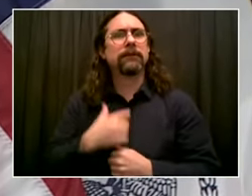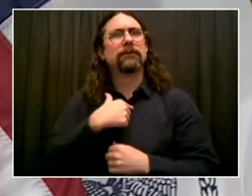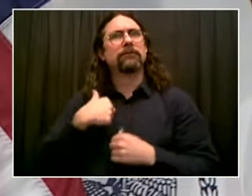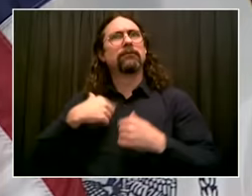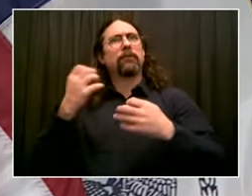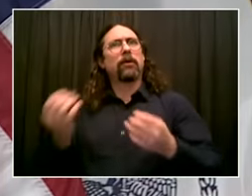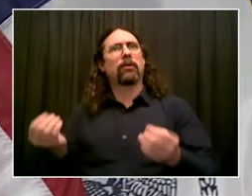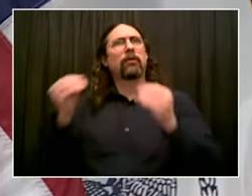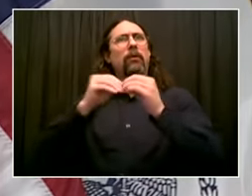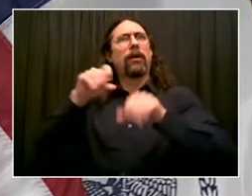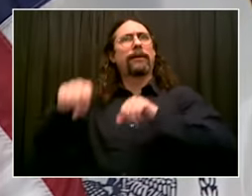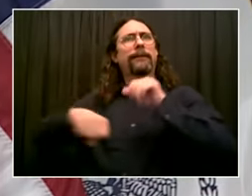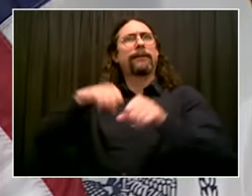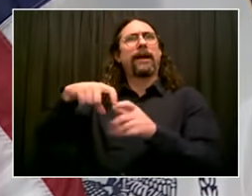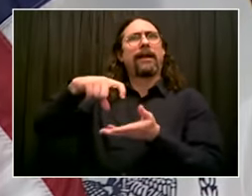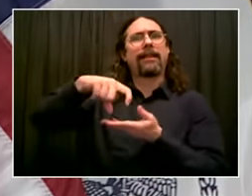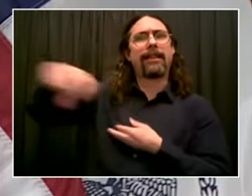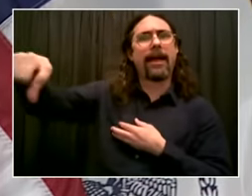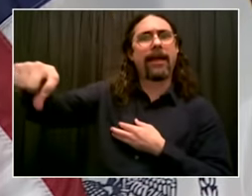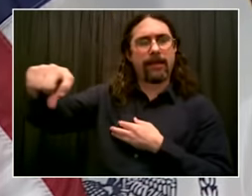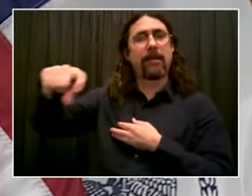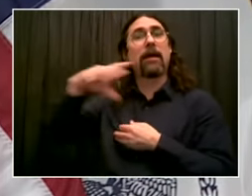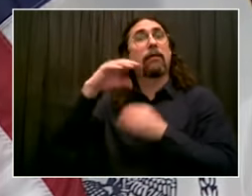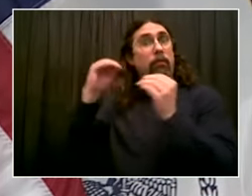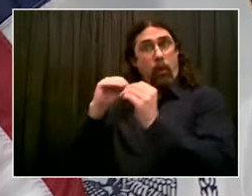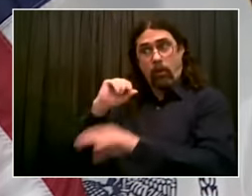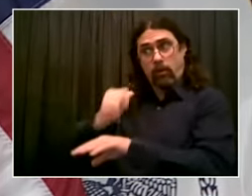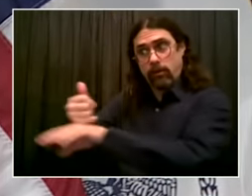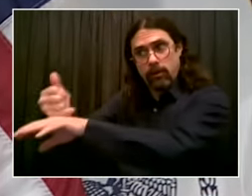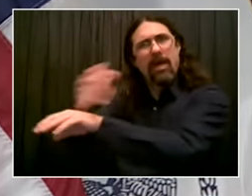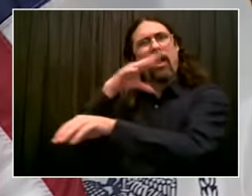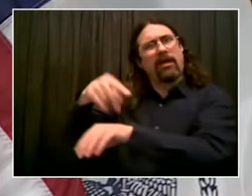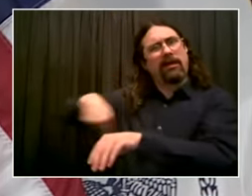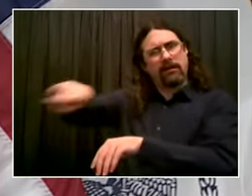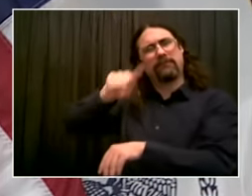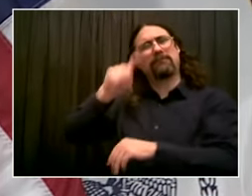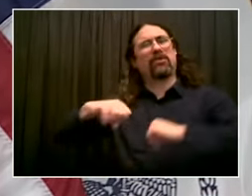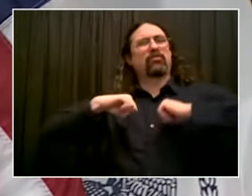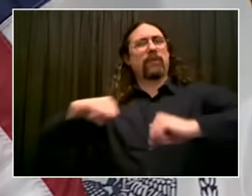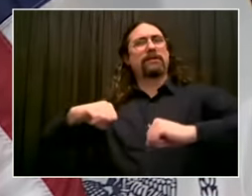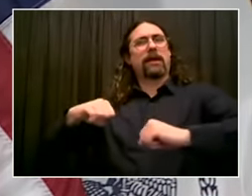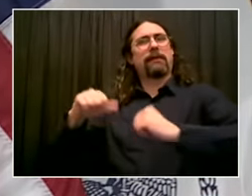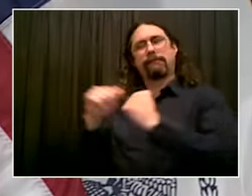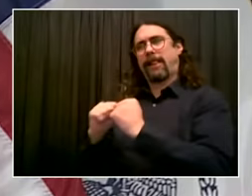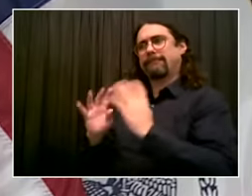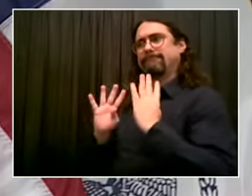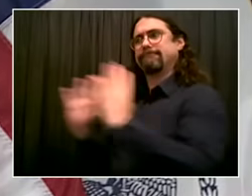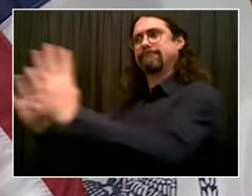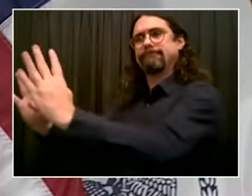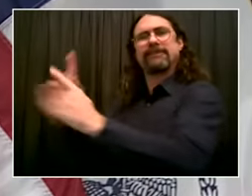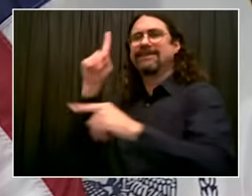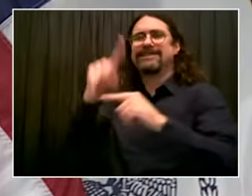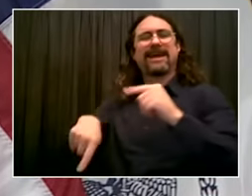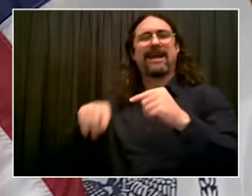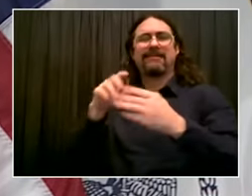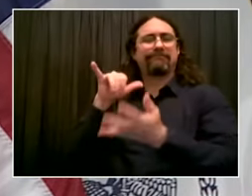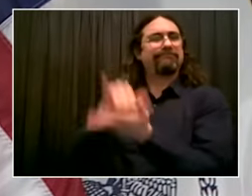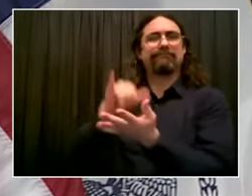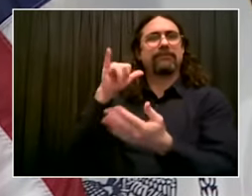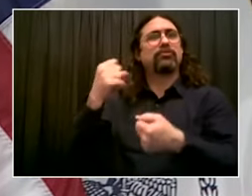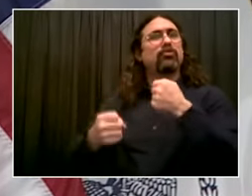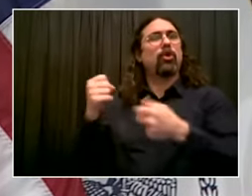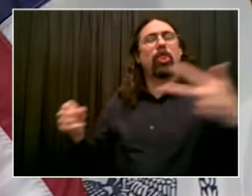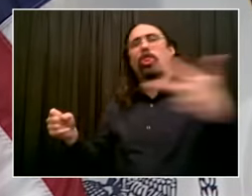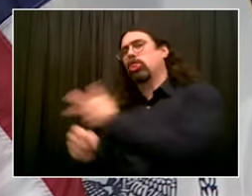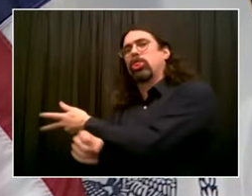something better, and you should. That's your job, and I thank you for it. But that does not take away from the obvious consistency of what's being done around the